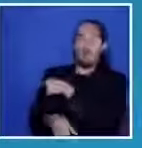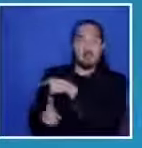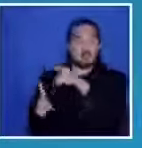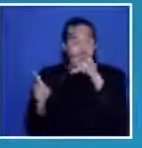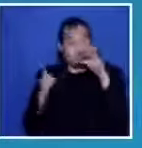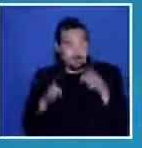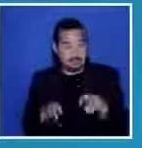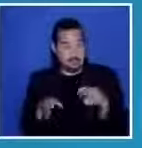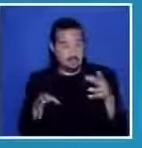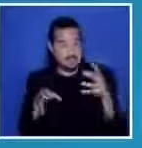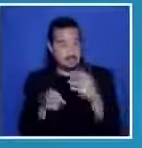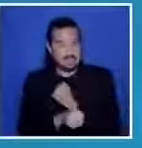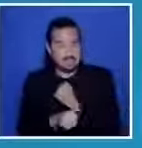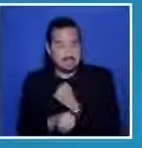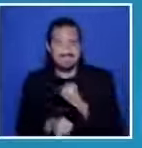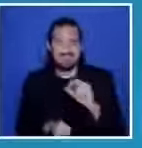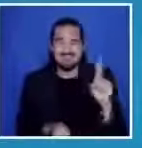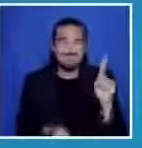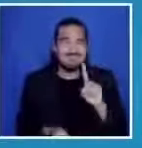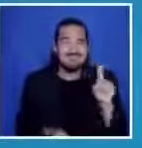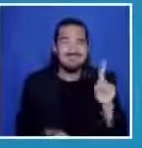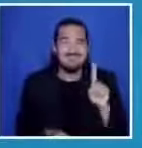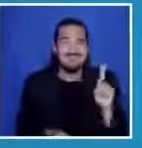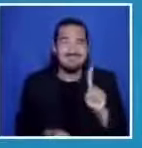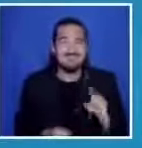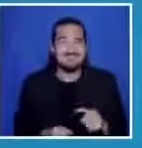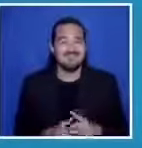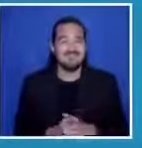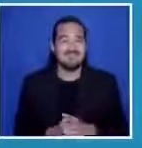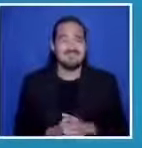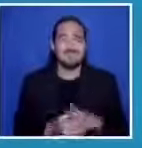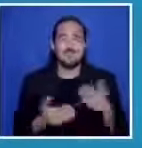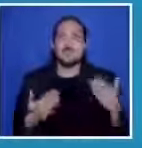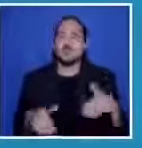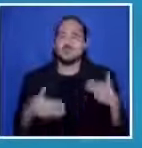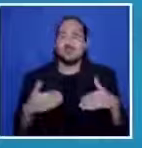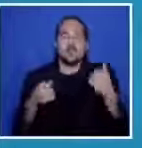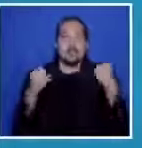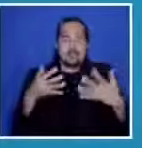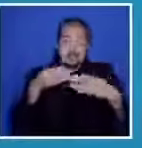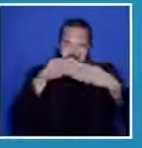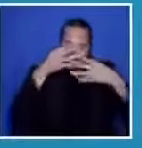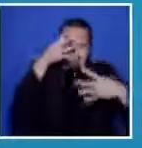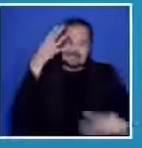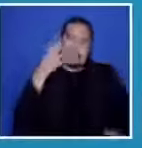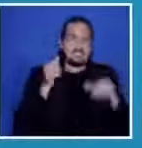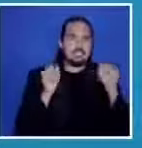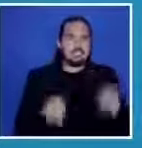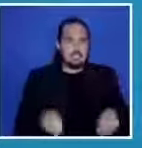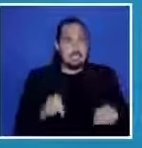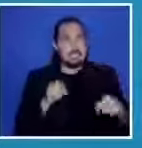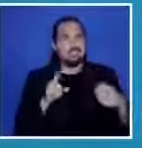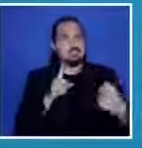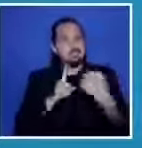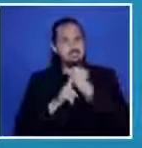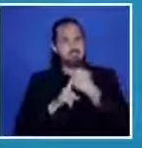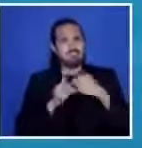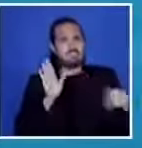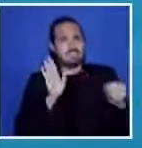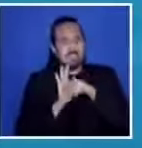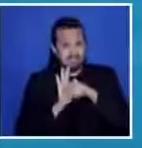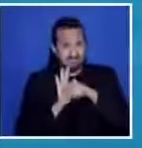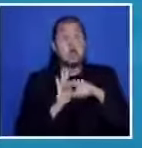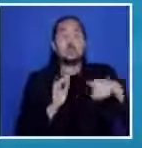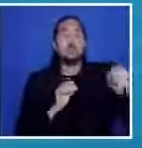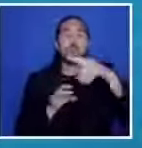There's too much at stake And here's why it's so important for you all to vote no on a recall first